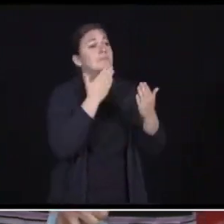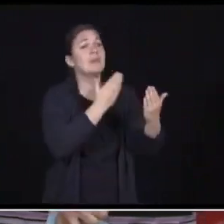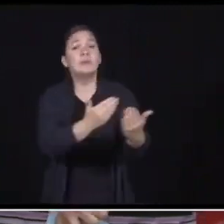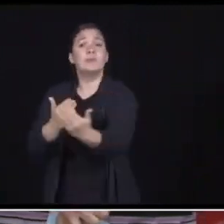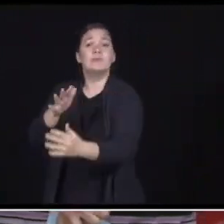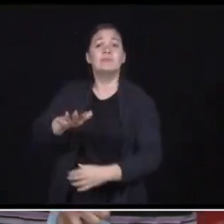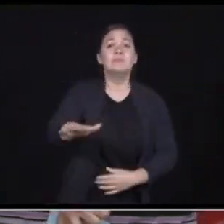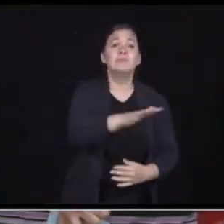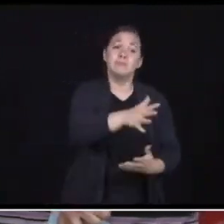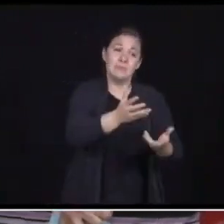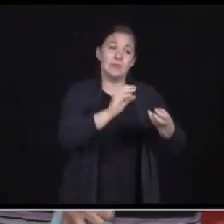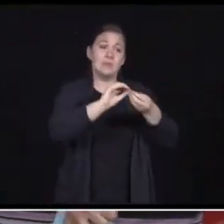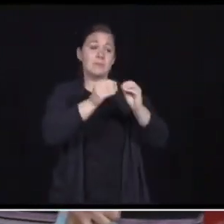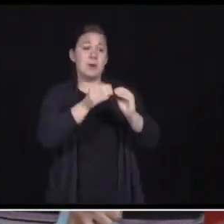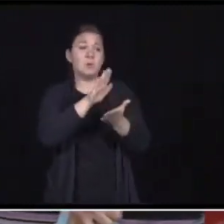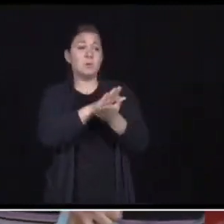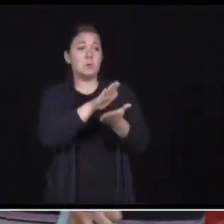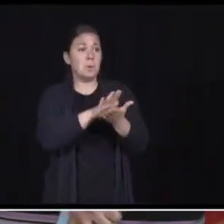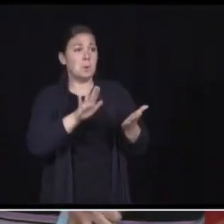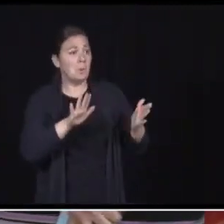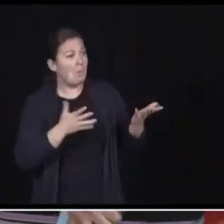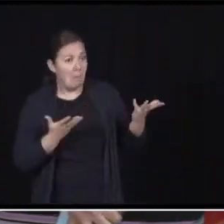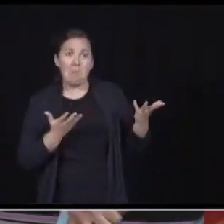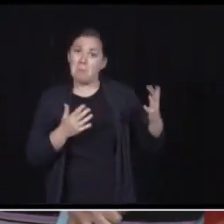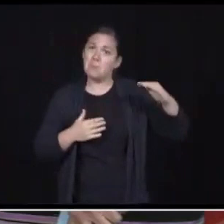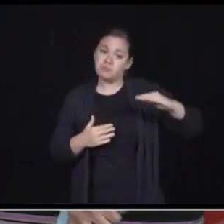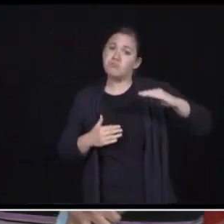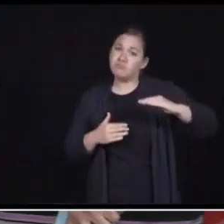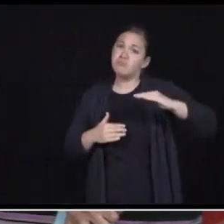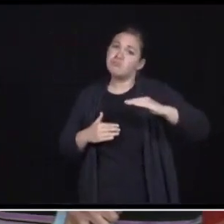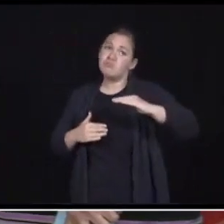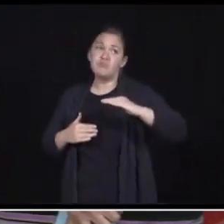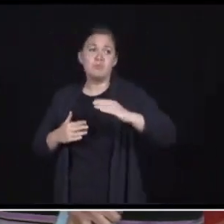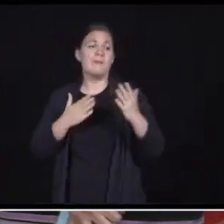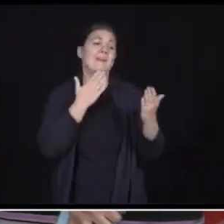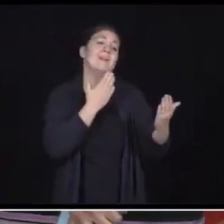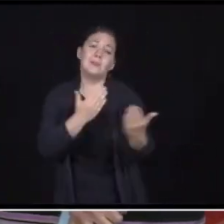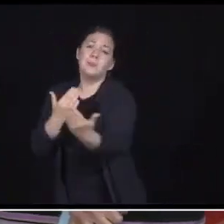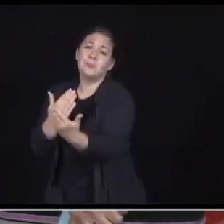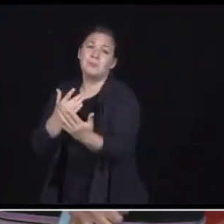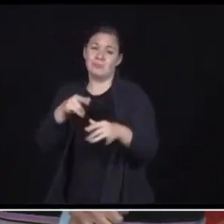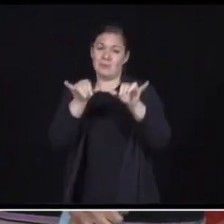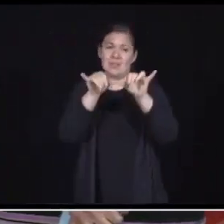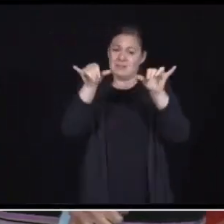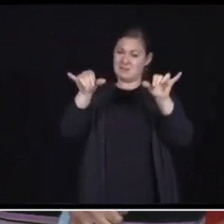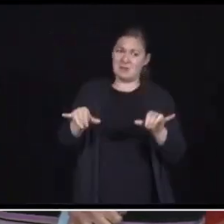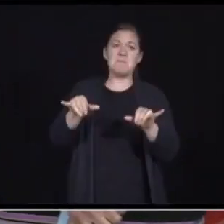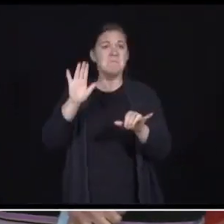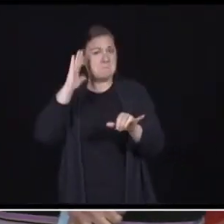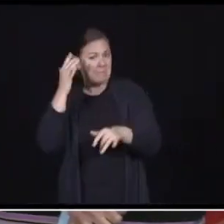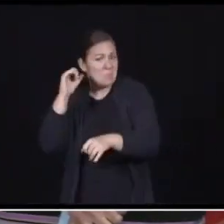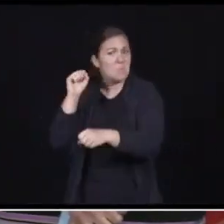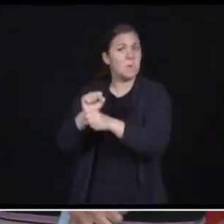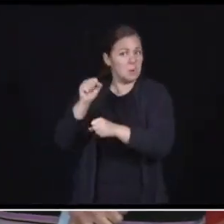the cases remain relatively low. It is thanks to all of you that the system is working. When there have been